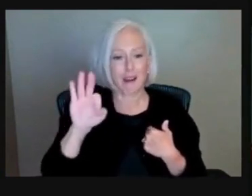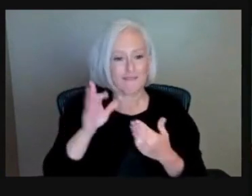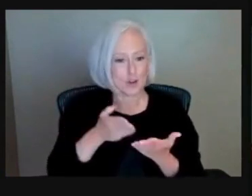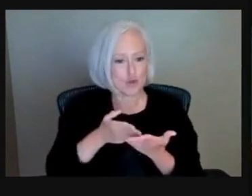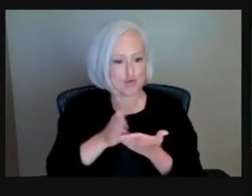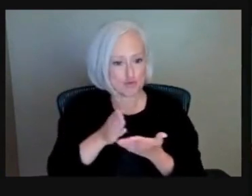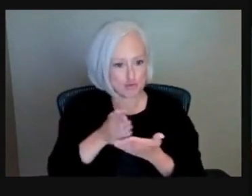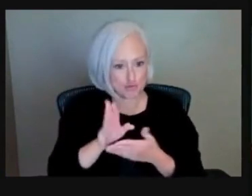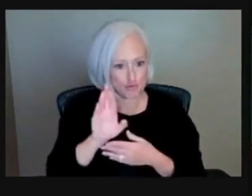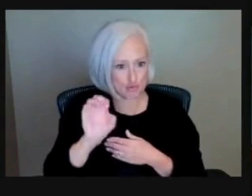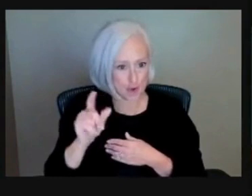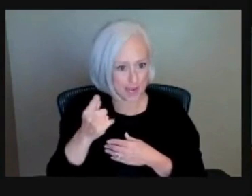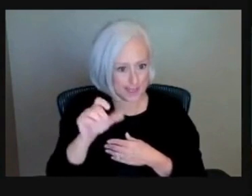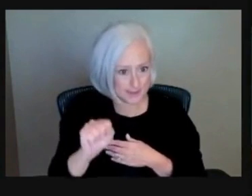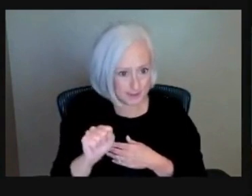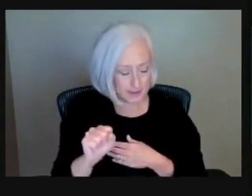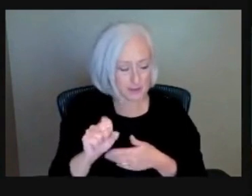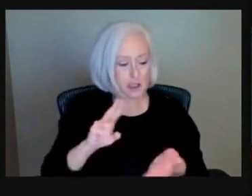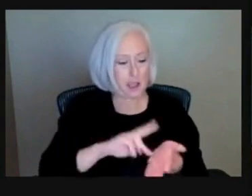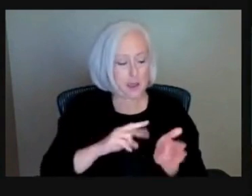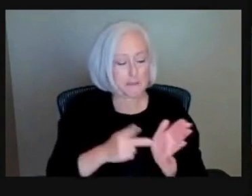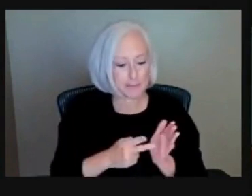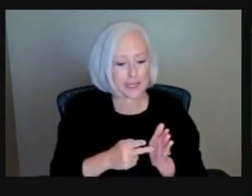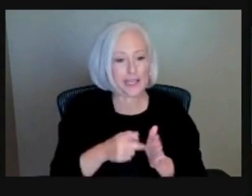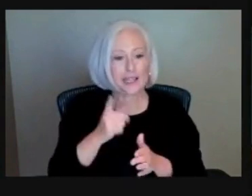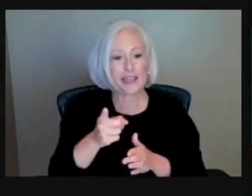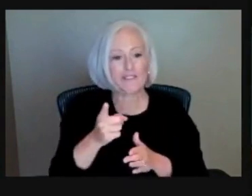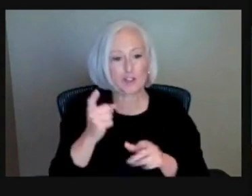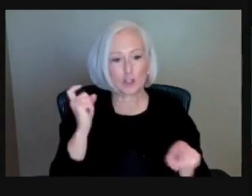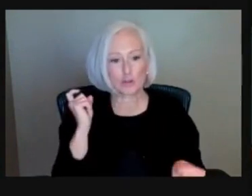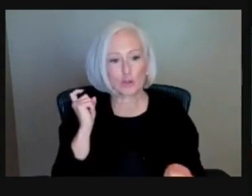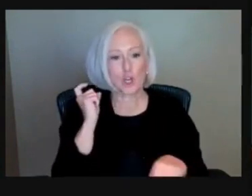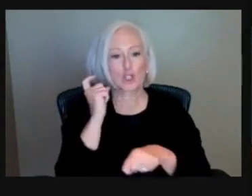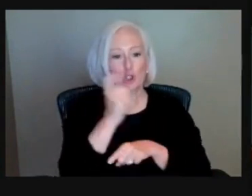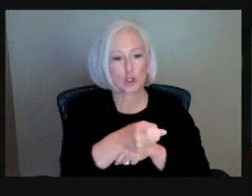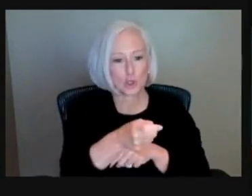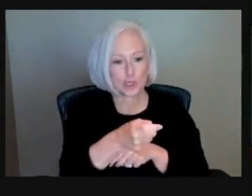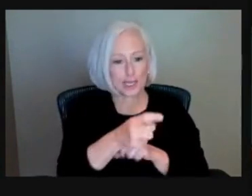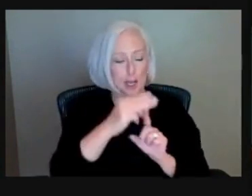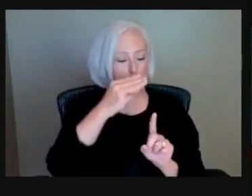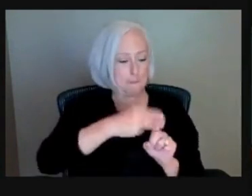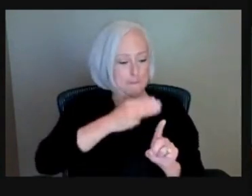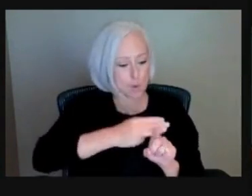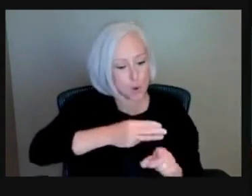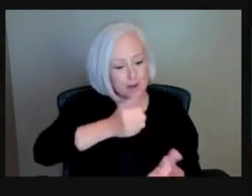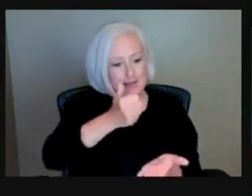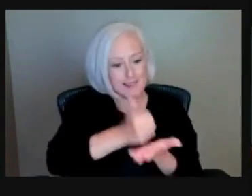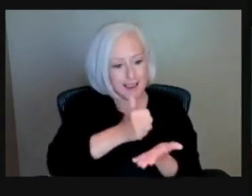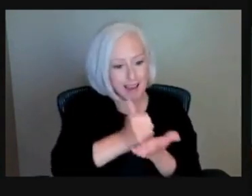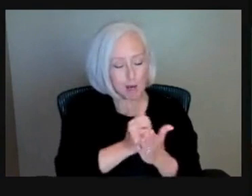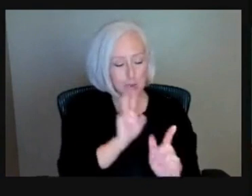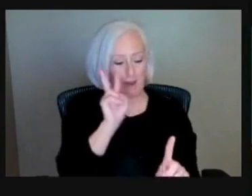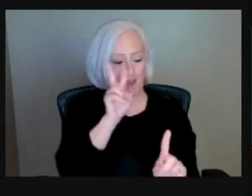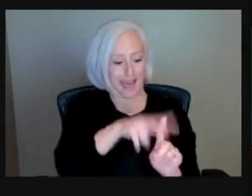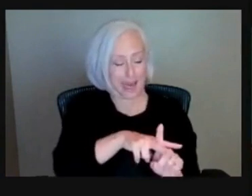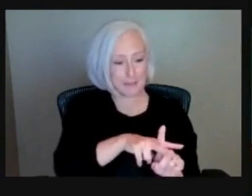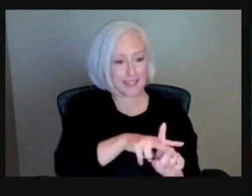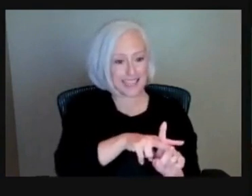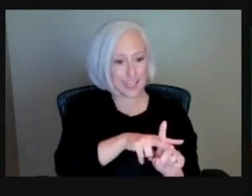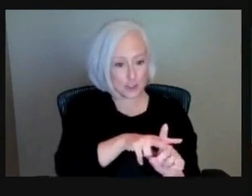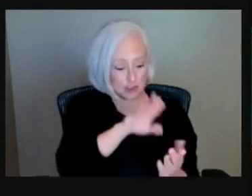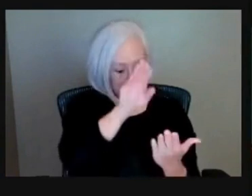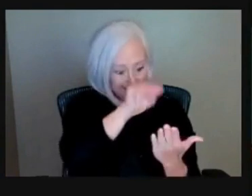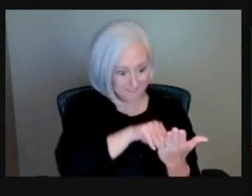turned in a full and complete request of mortgage assistance application, they, the servicer,